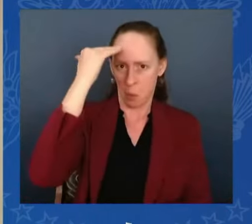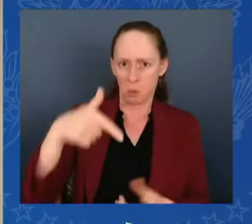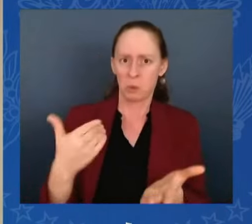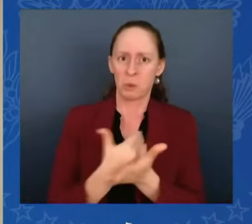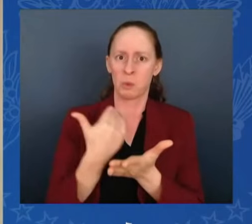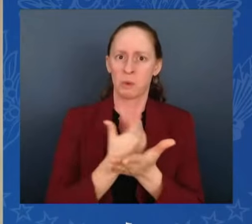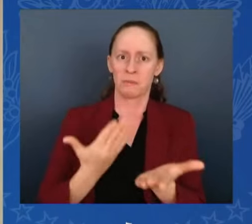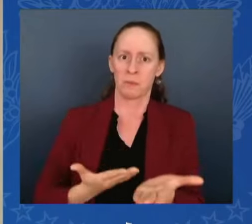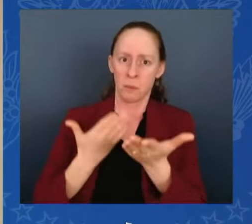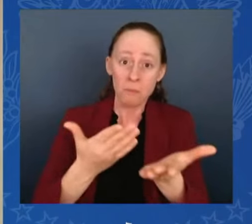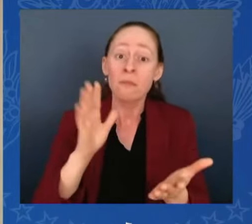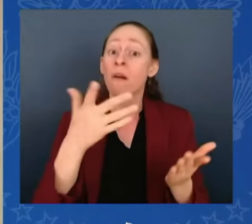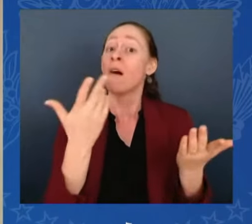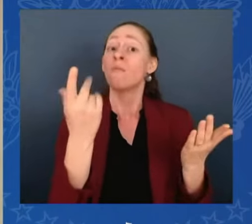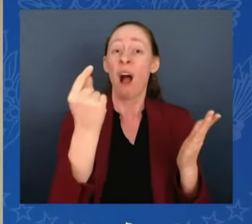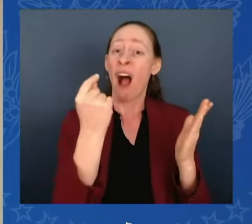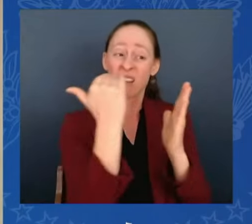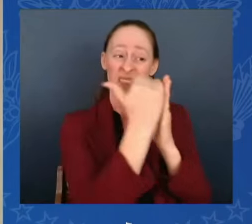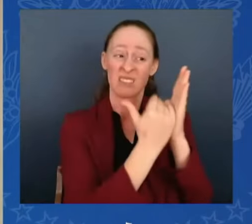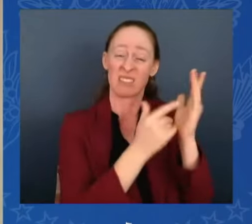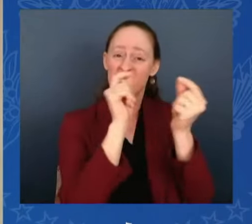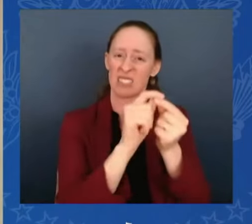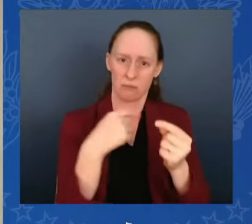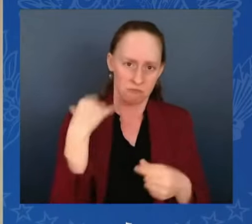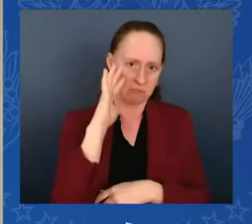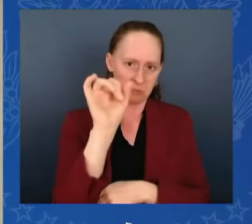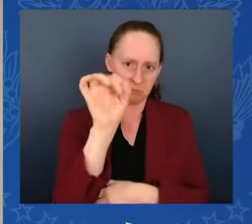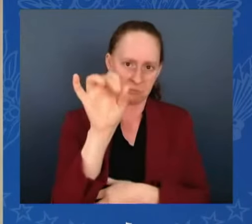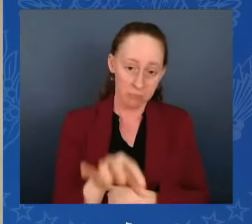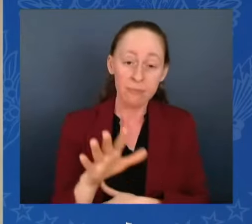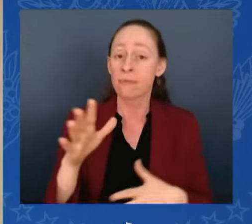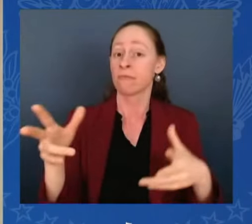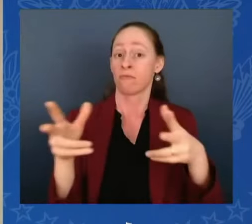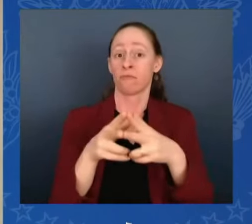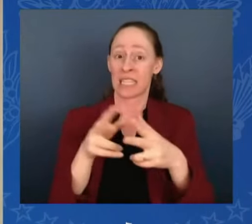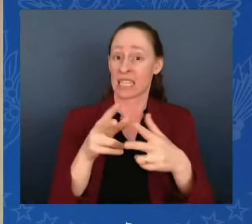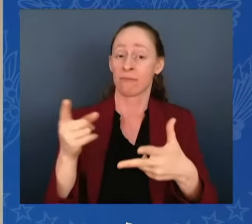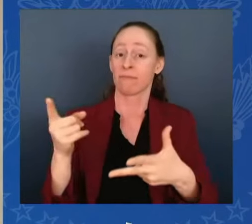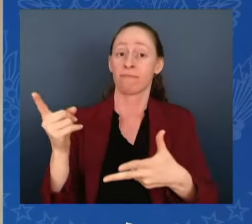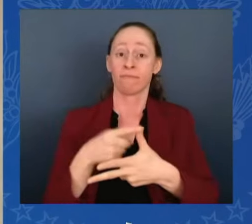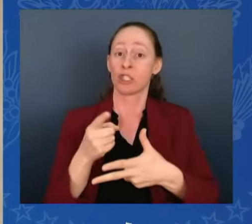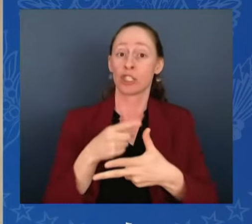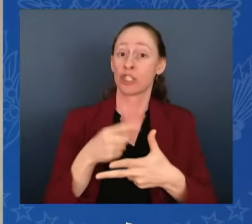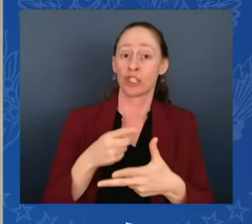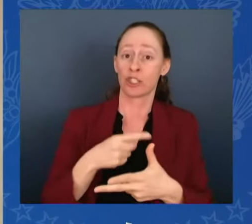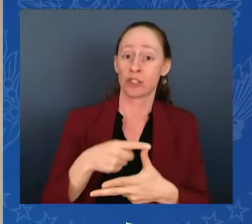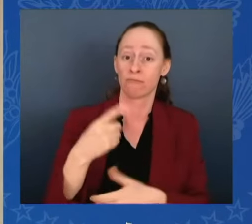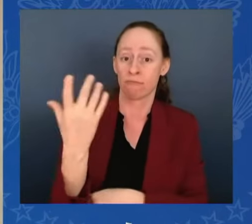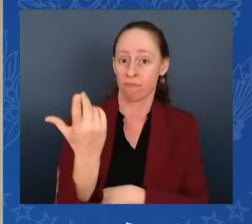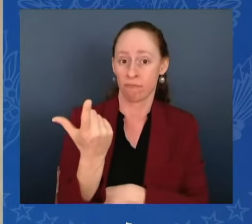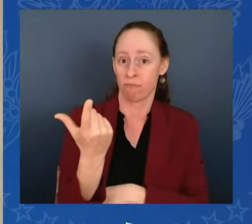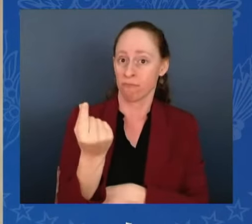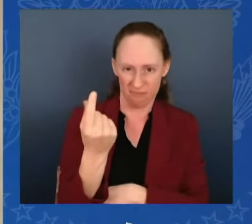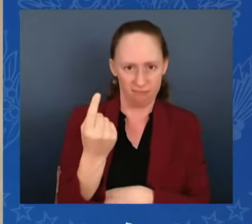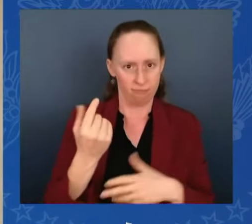new proposal has three phases. Three. The first phase would last for six weeks. Here's what it would